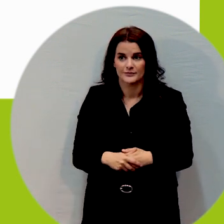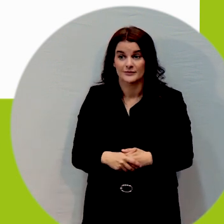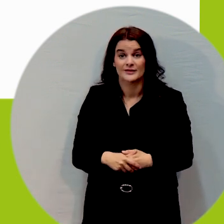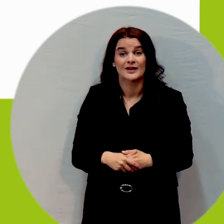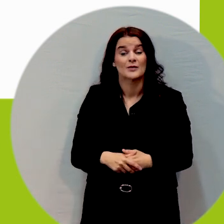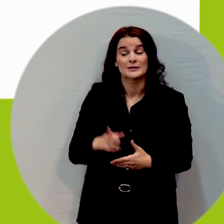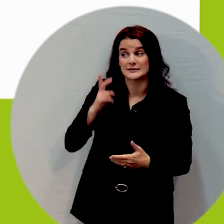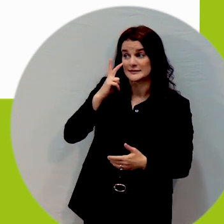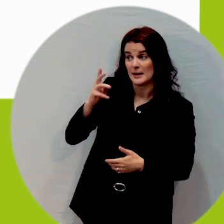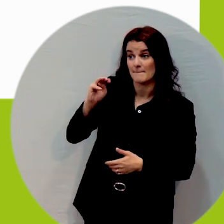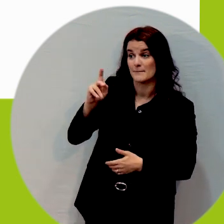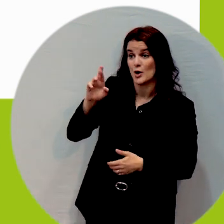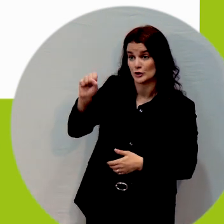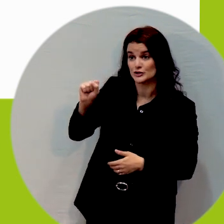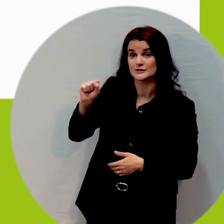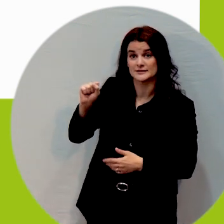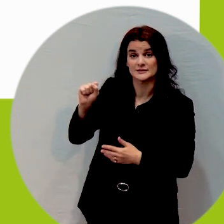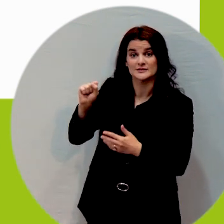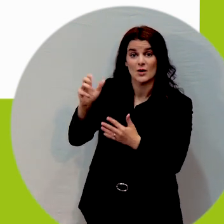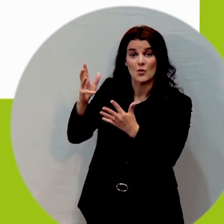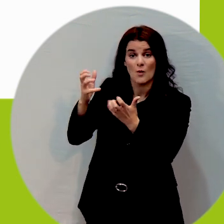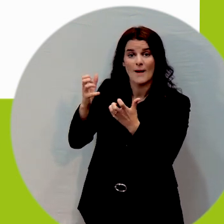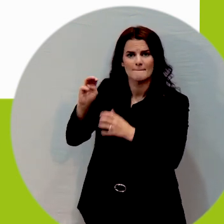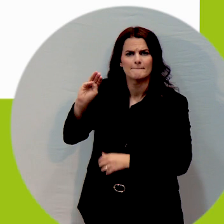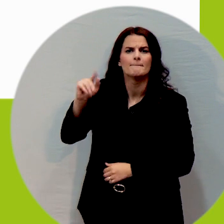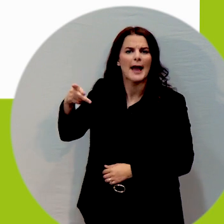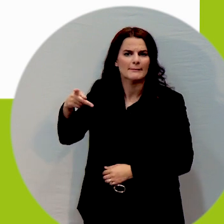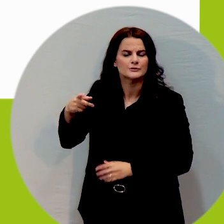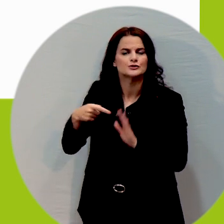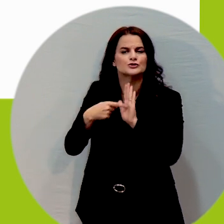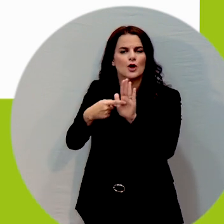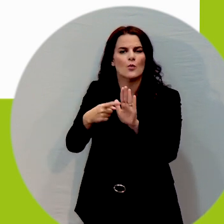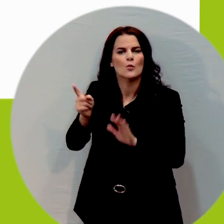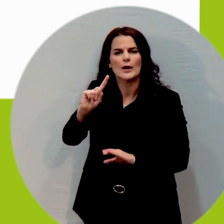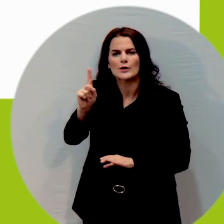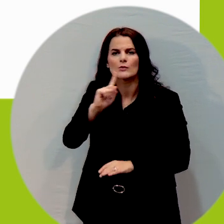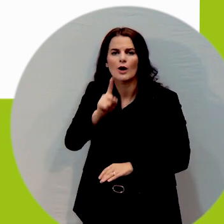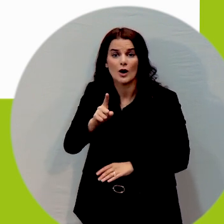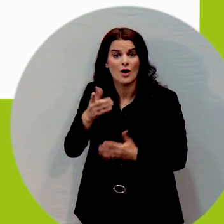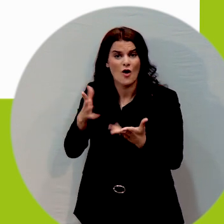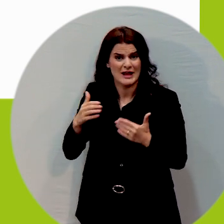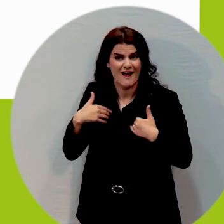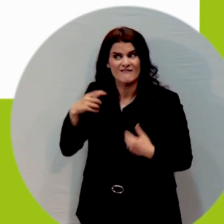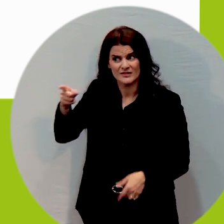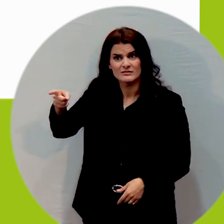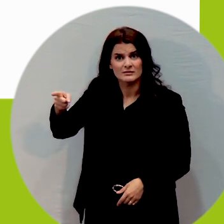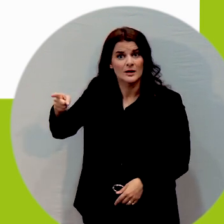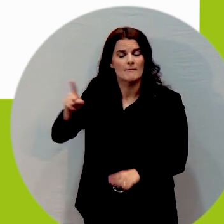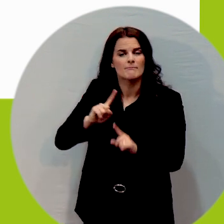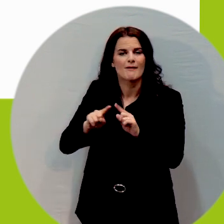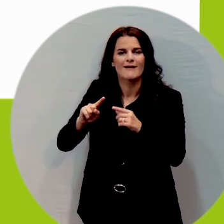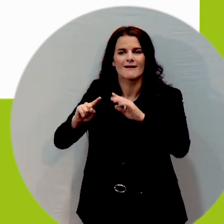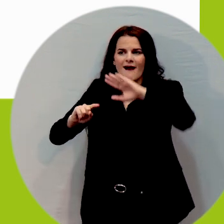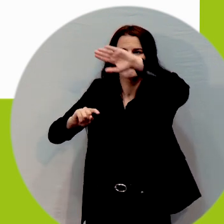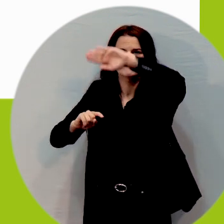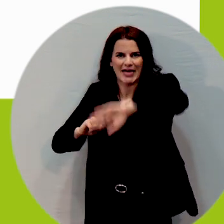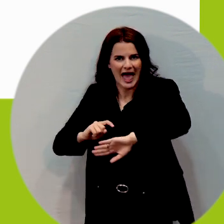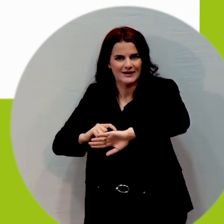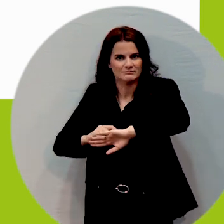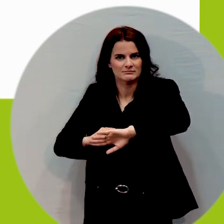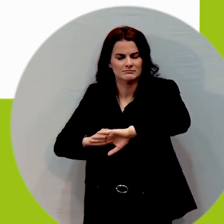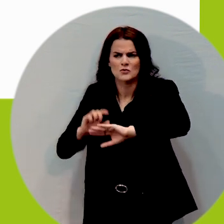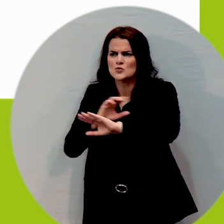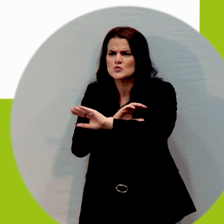markers with the map to show you where you are they're flat so not it doesn't